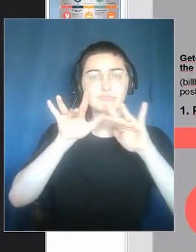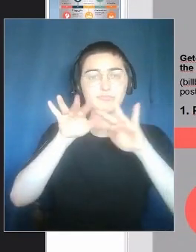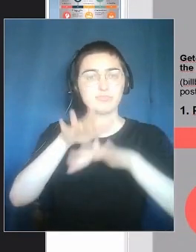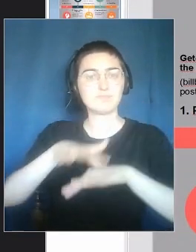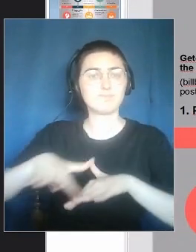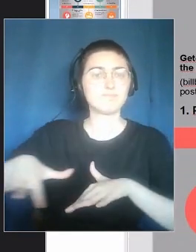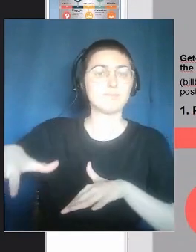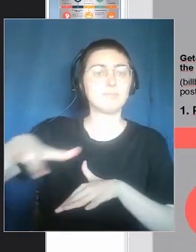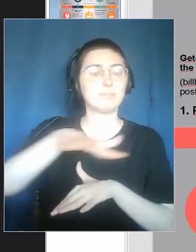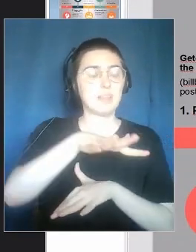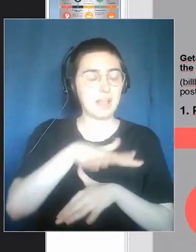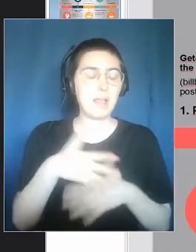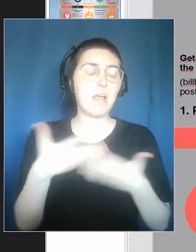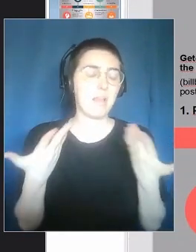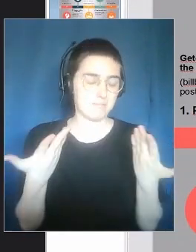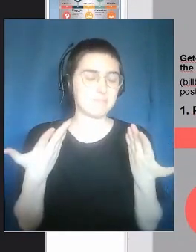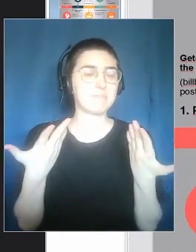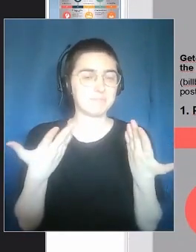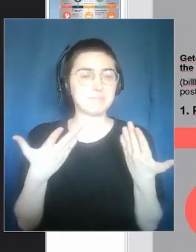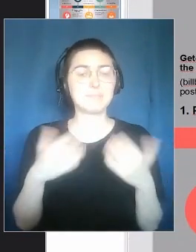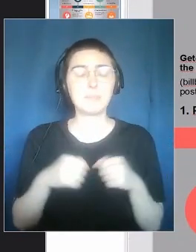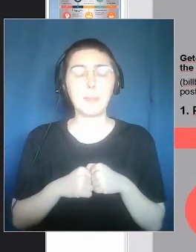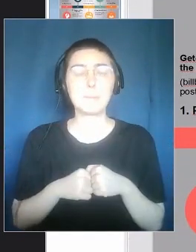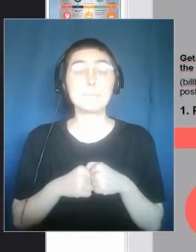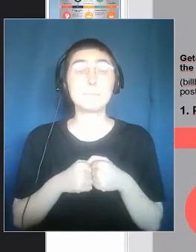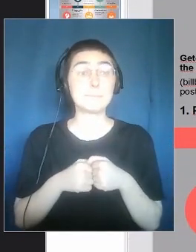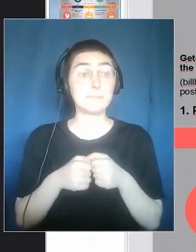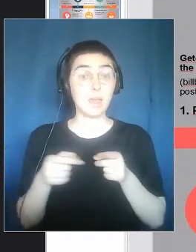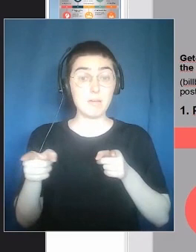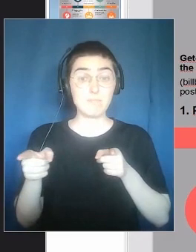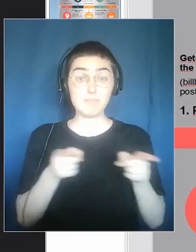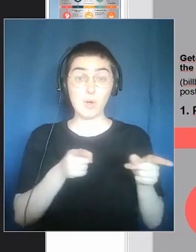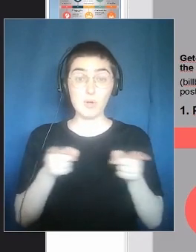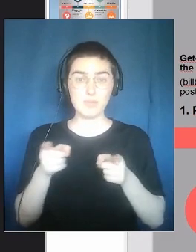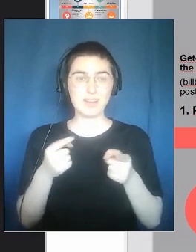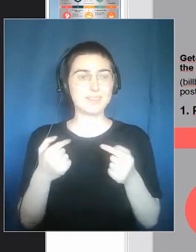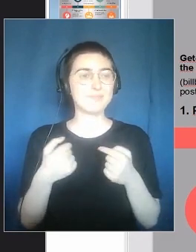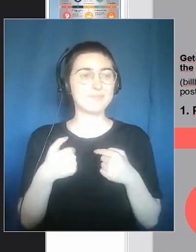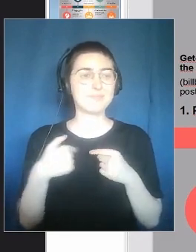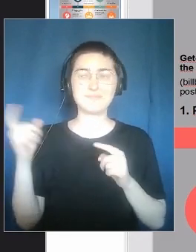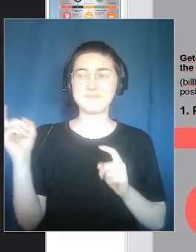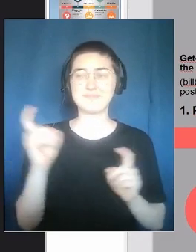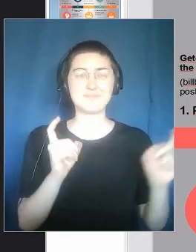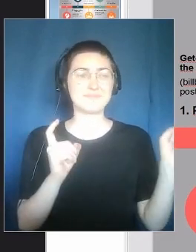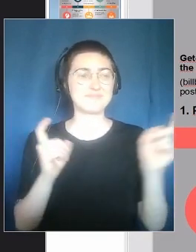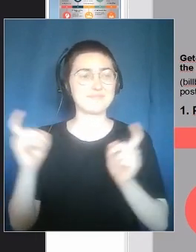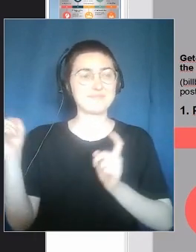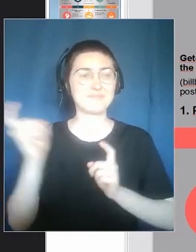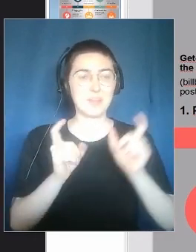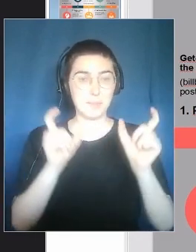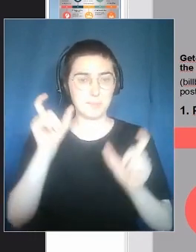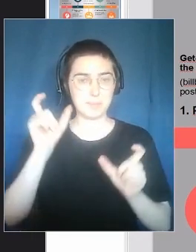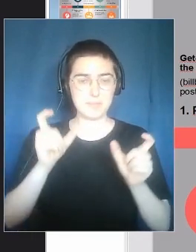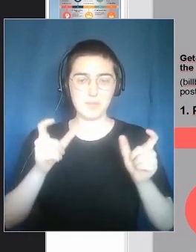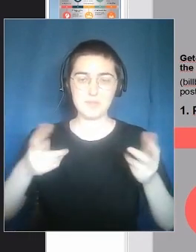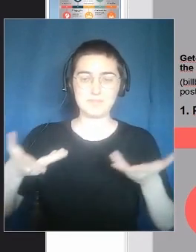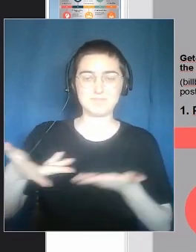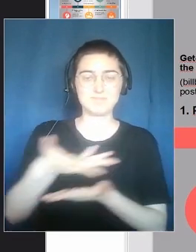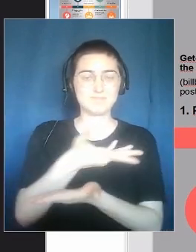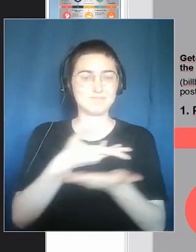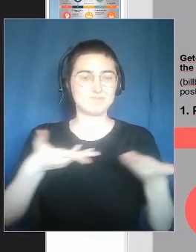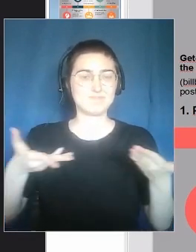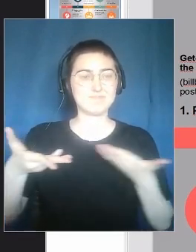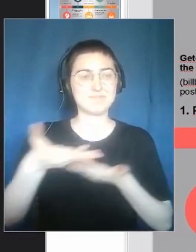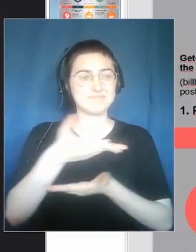of the valley. In these moments we meet, we talk in a more or less